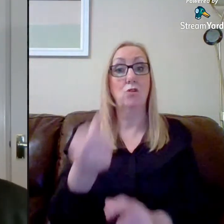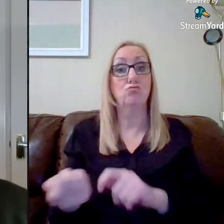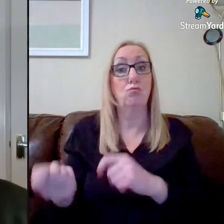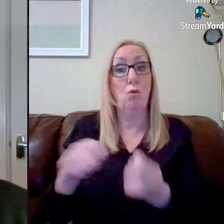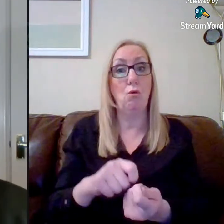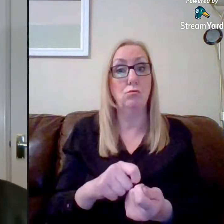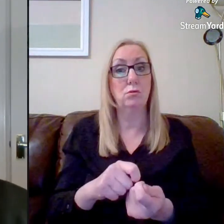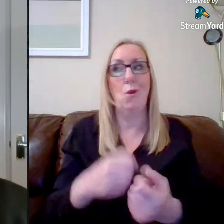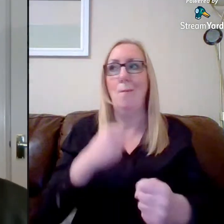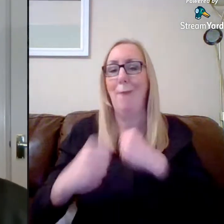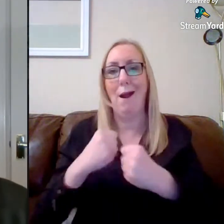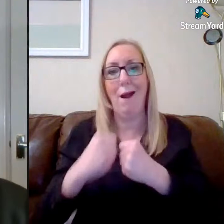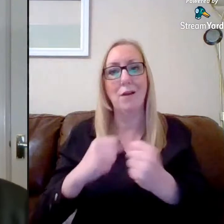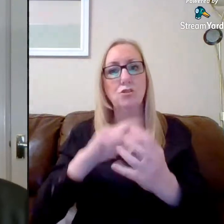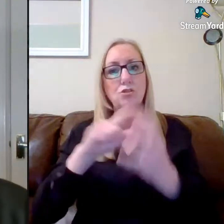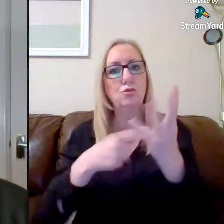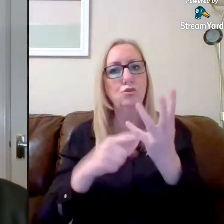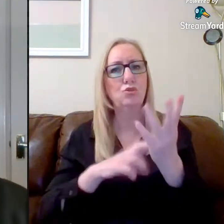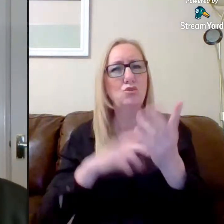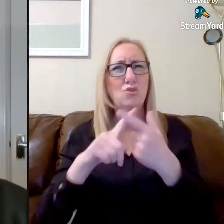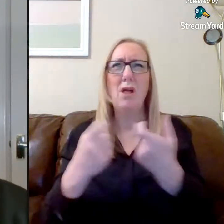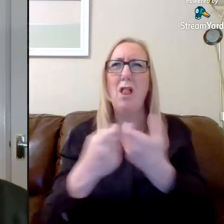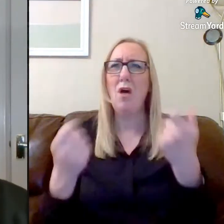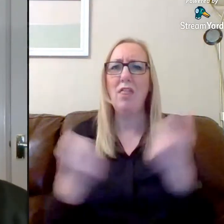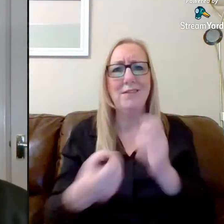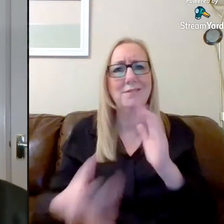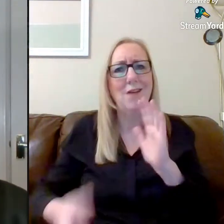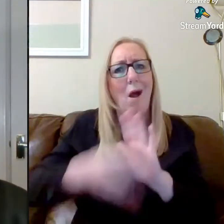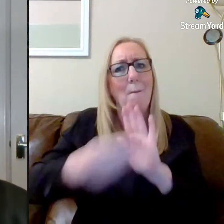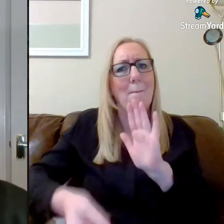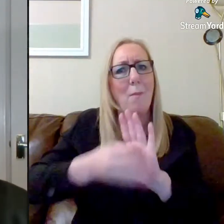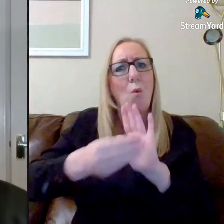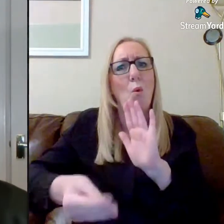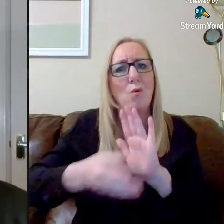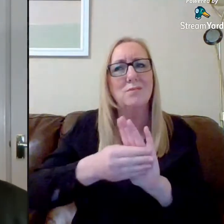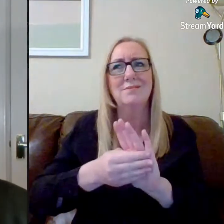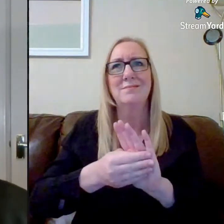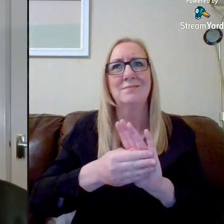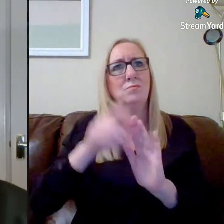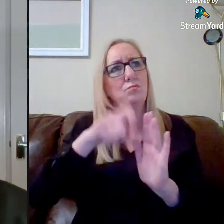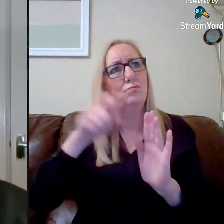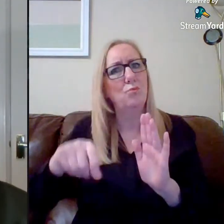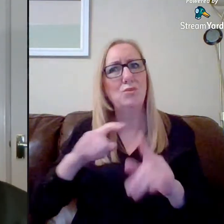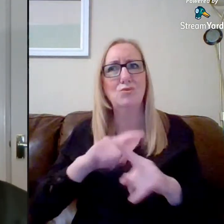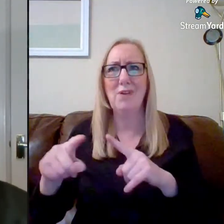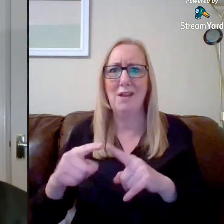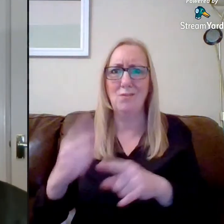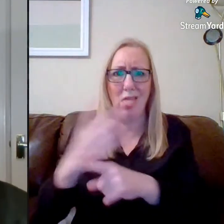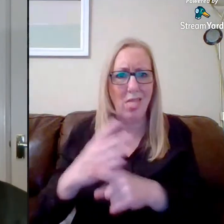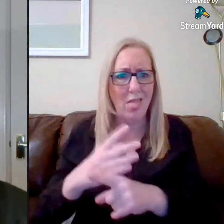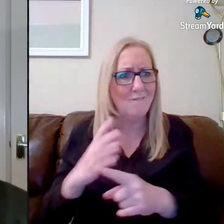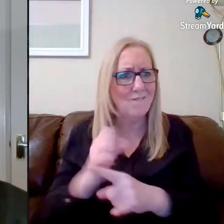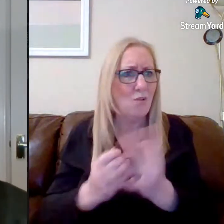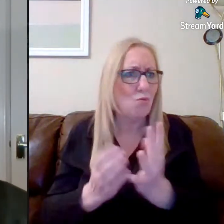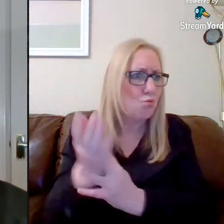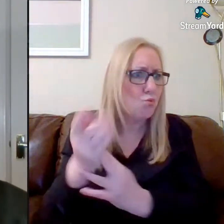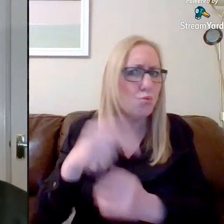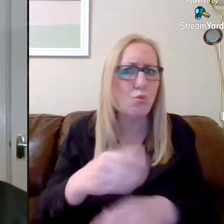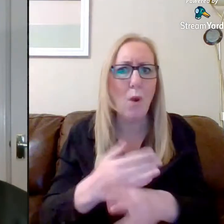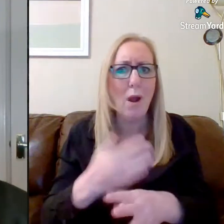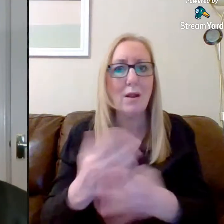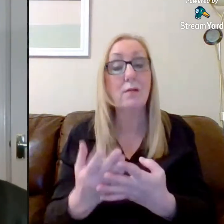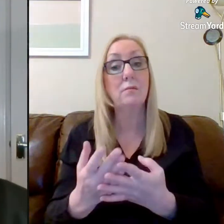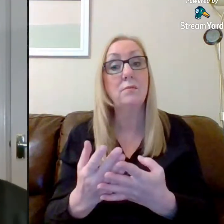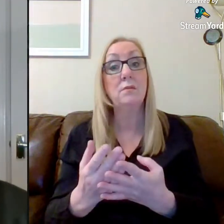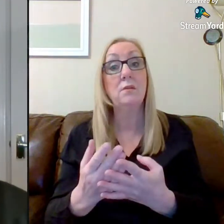a lot of materials were kind of just getting uploaded to the Google Classroom and kids were finding their way through it. Since then, the school has embarked on a huge amount of training